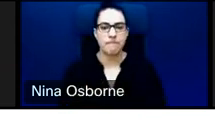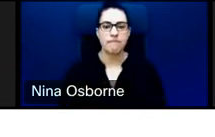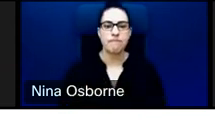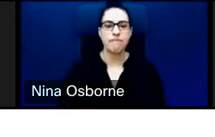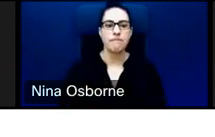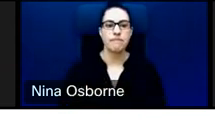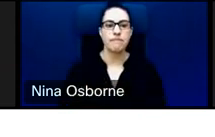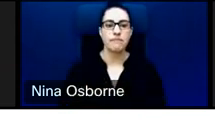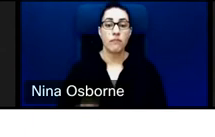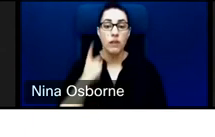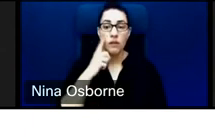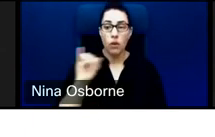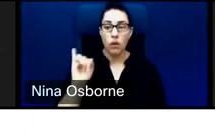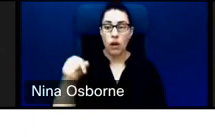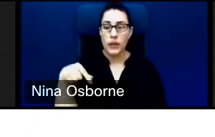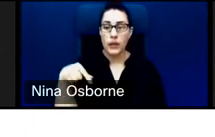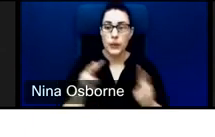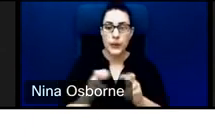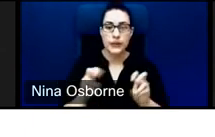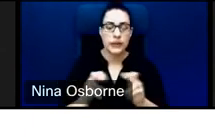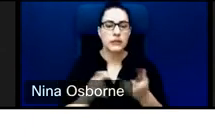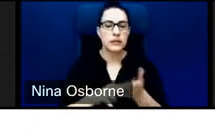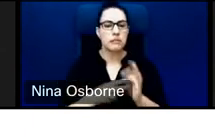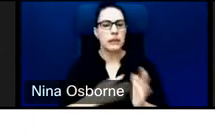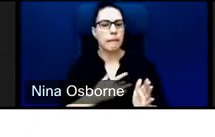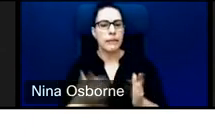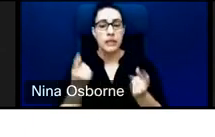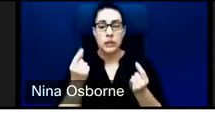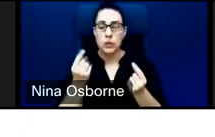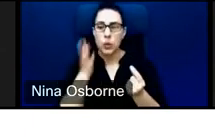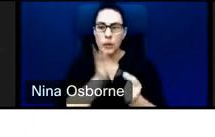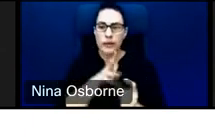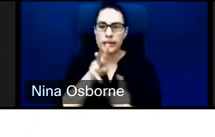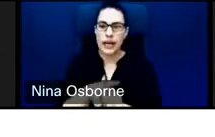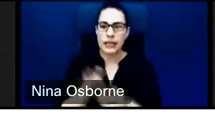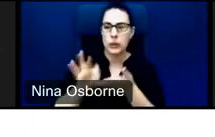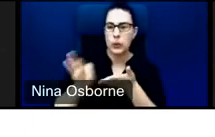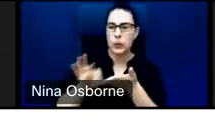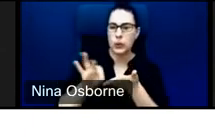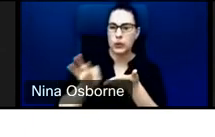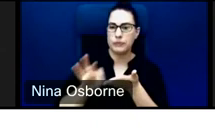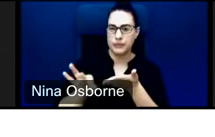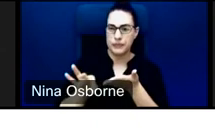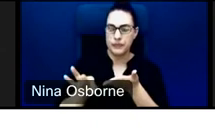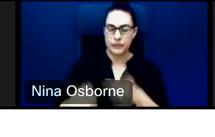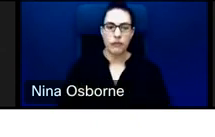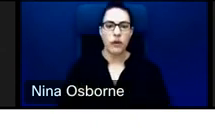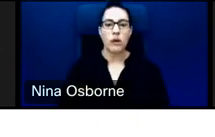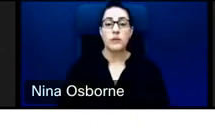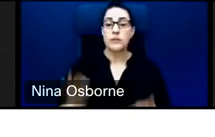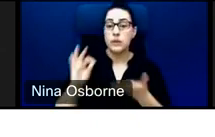assessment, we actually assign a development score to a project. And this score enables